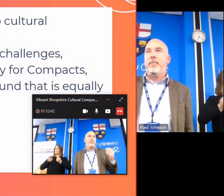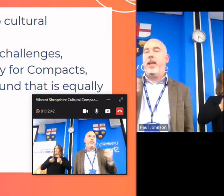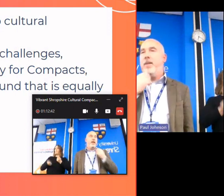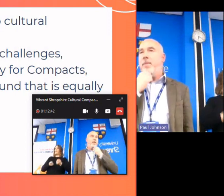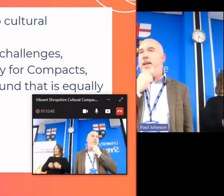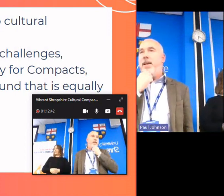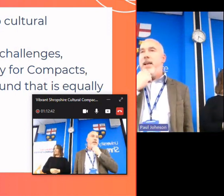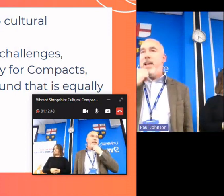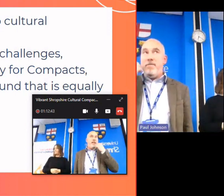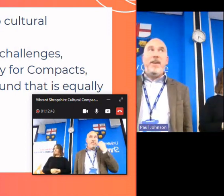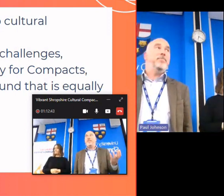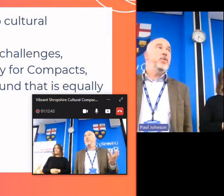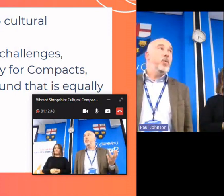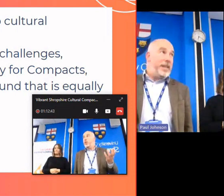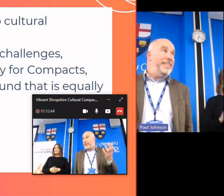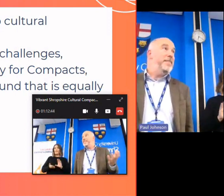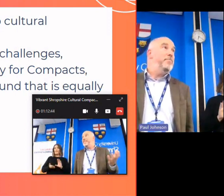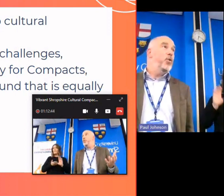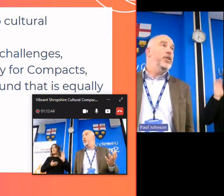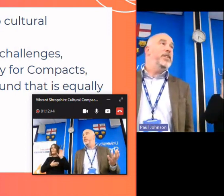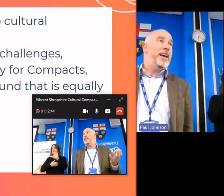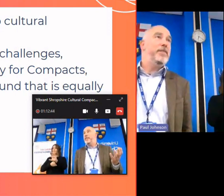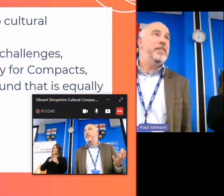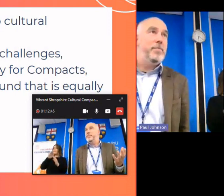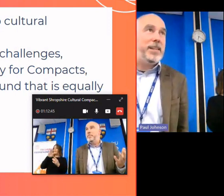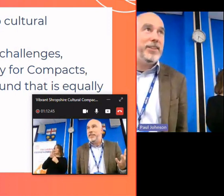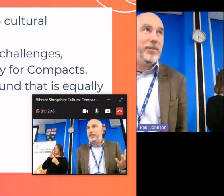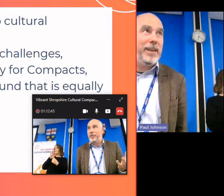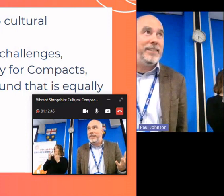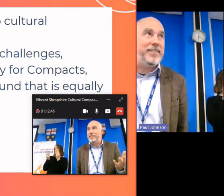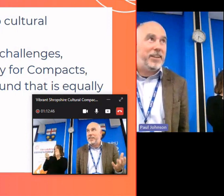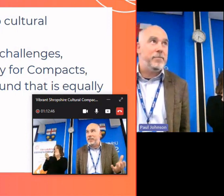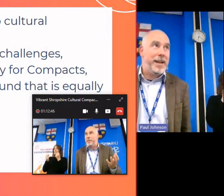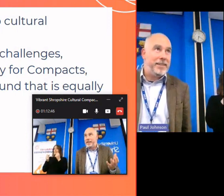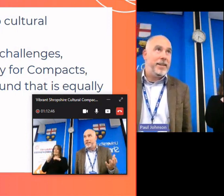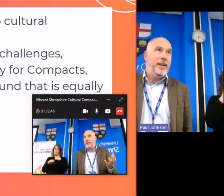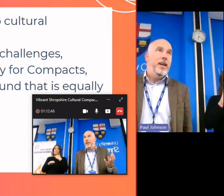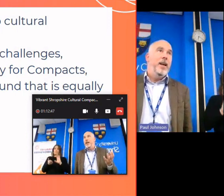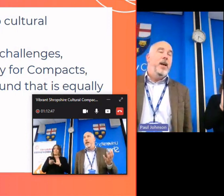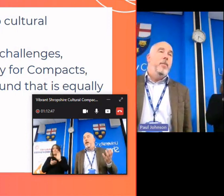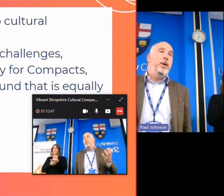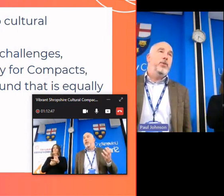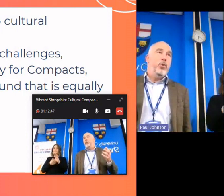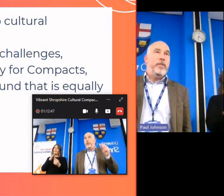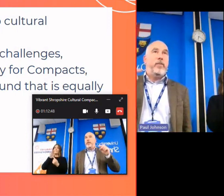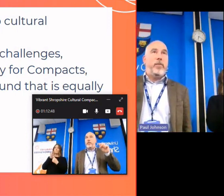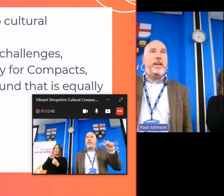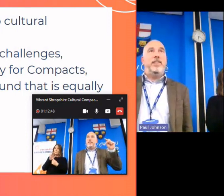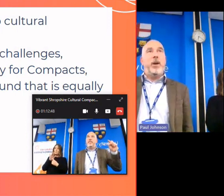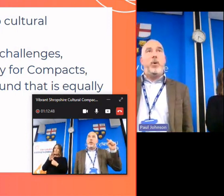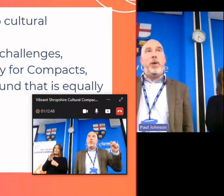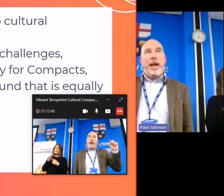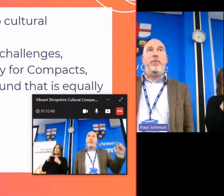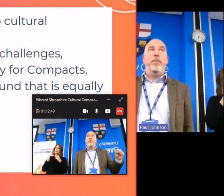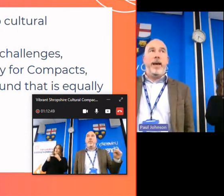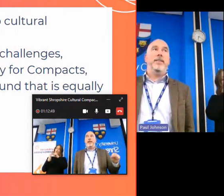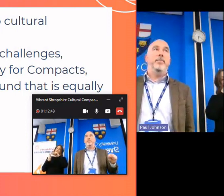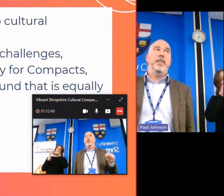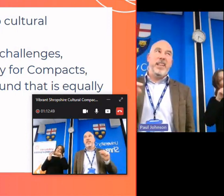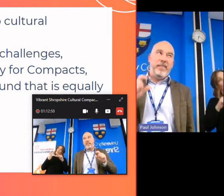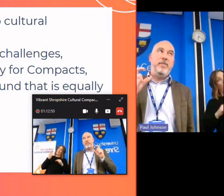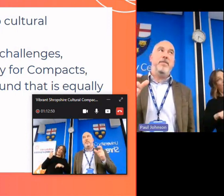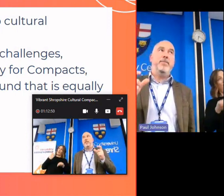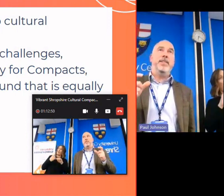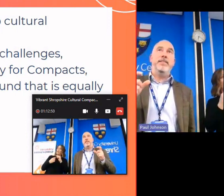um investment is important having some money to do things does matter but all of the other things that go around